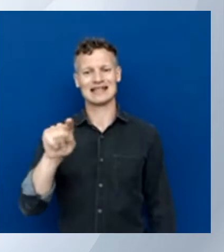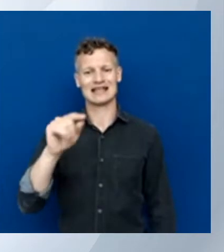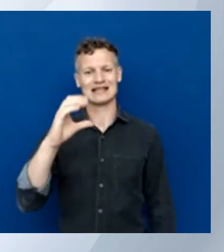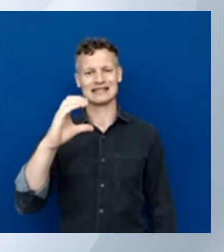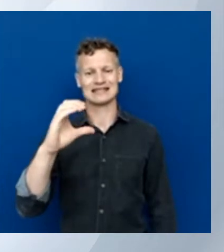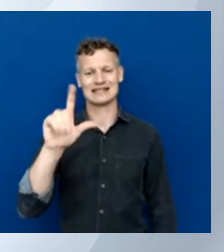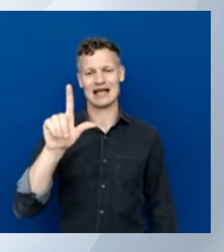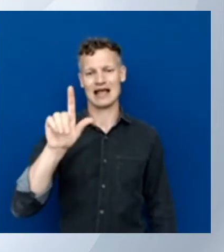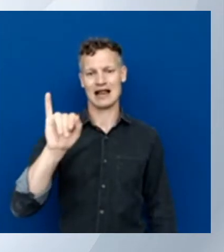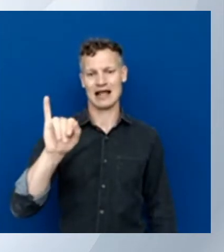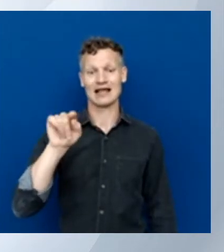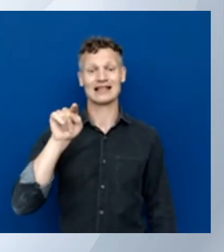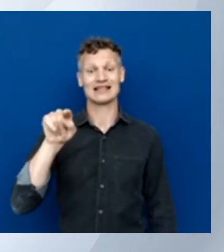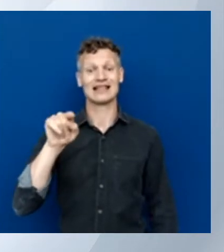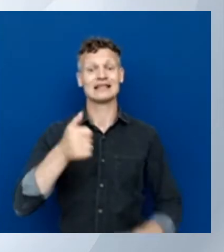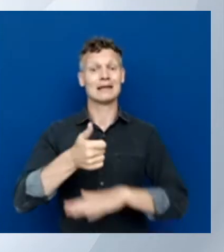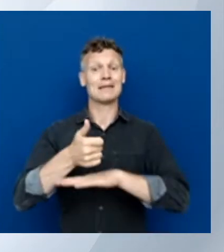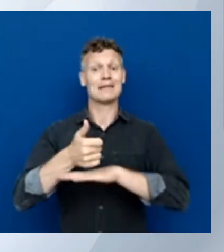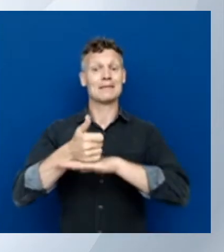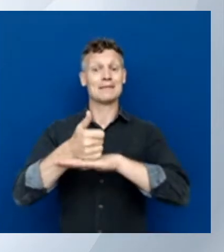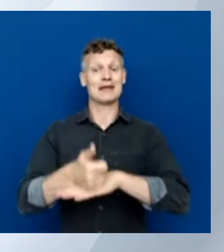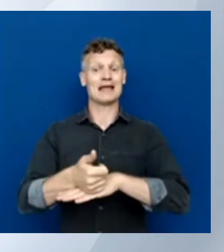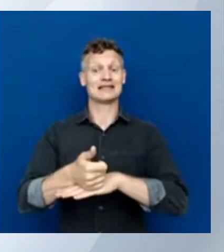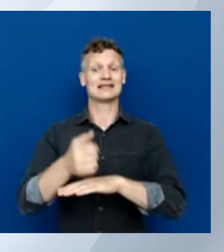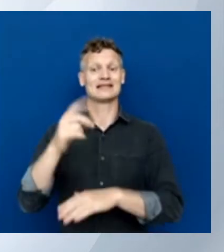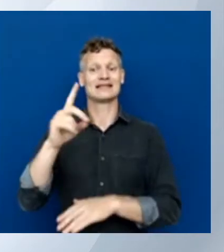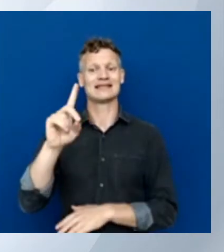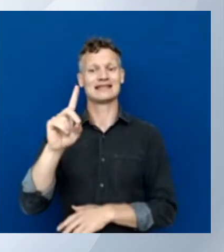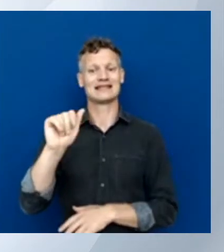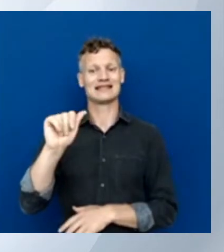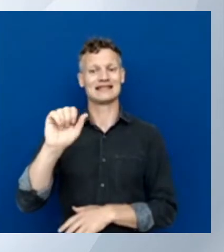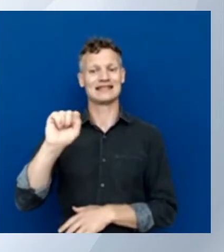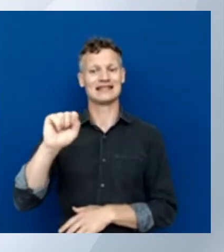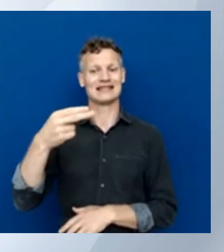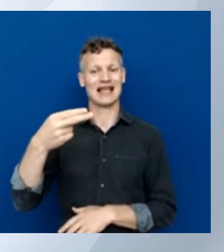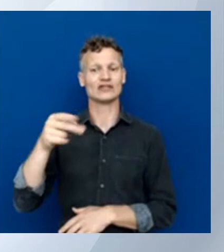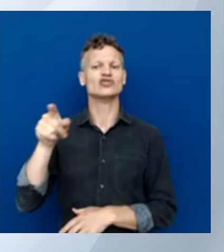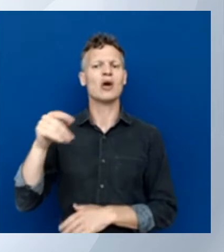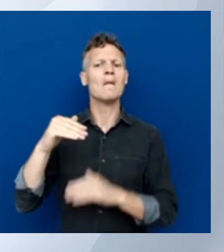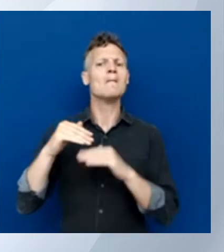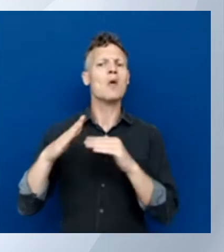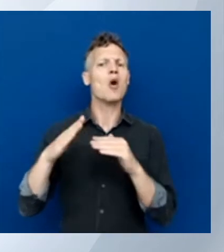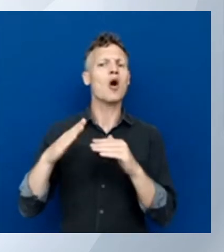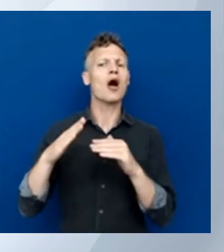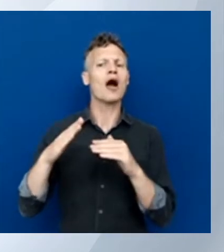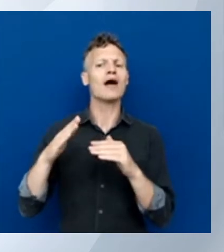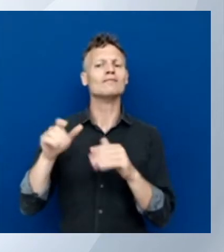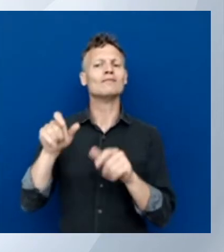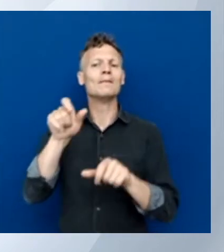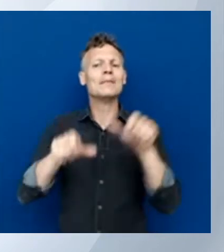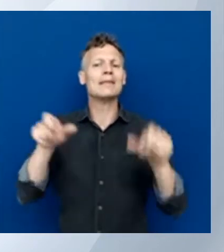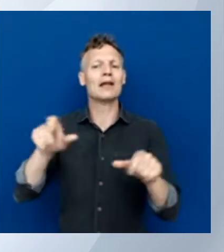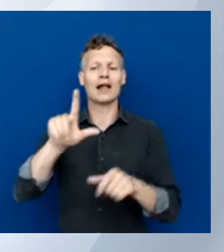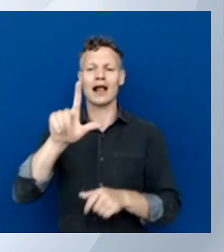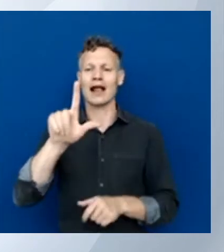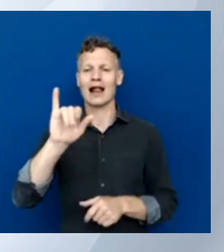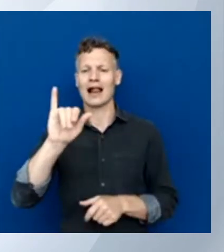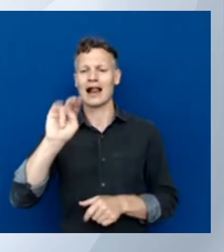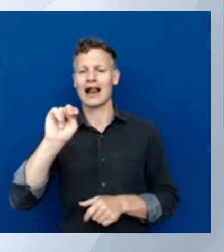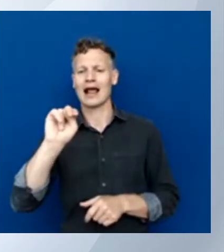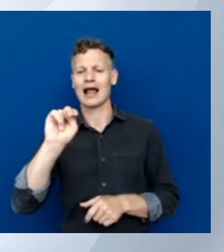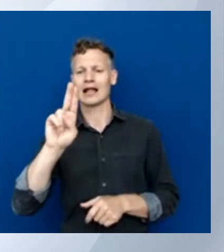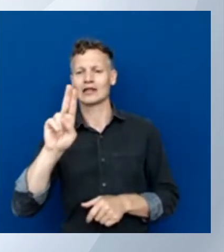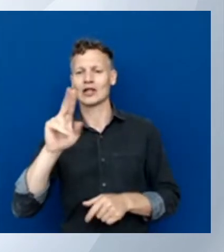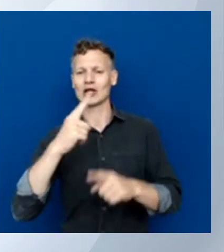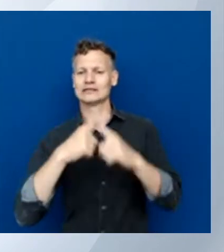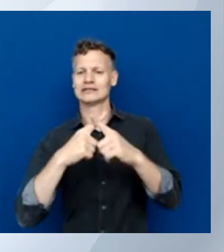probably be preferred by people who have a Linux background and are more used to that. By the way, all these things we